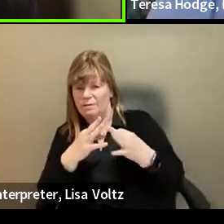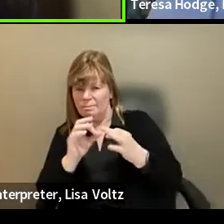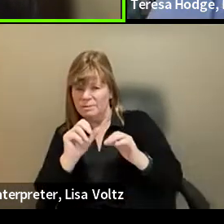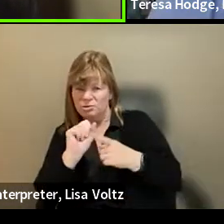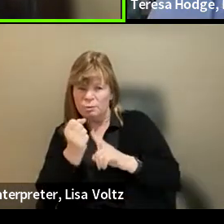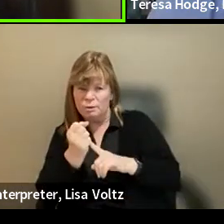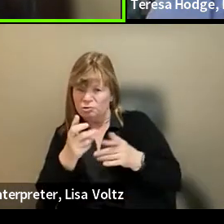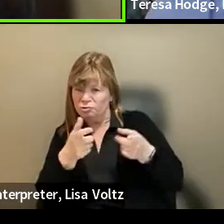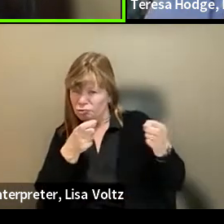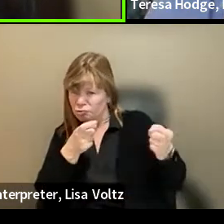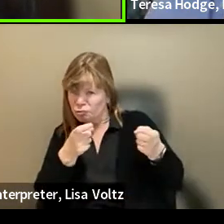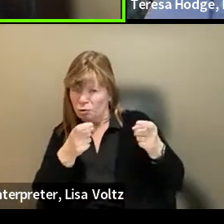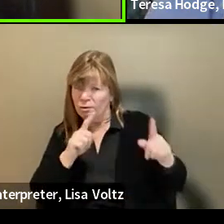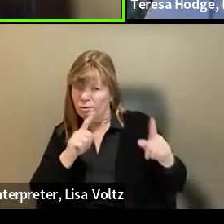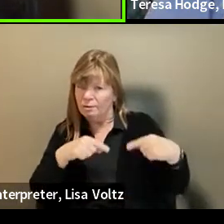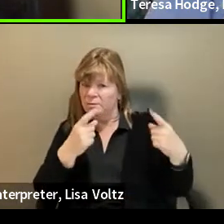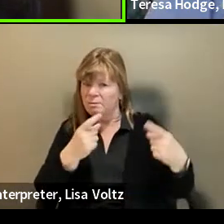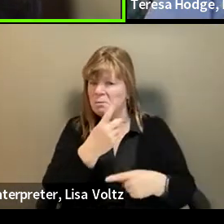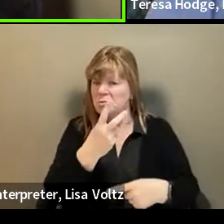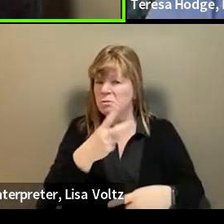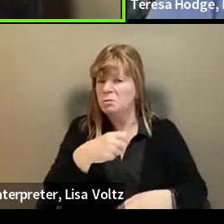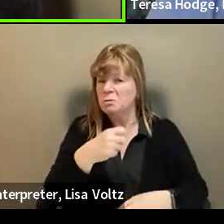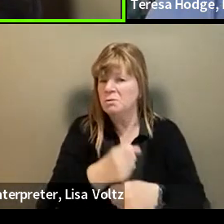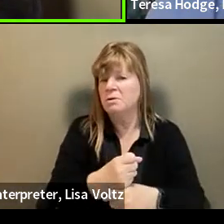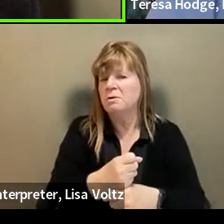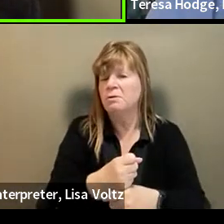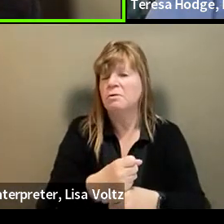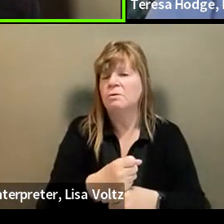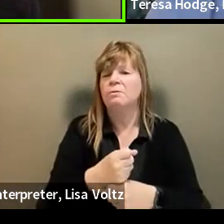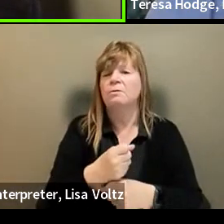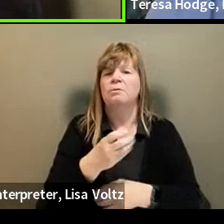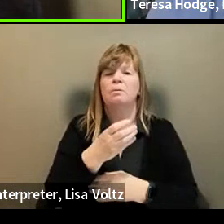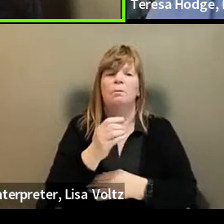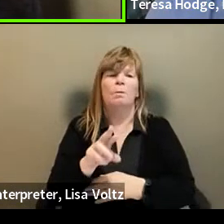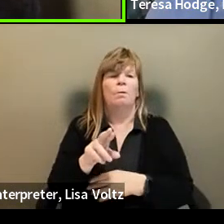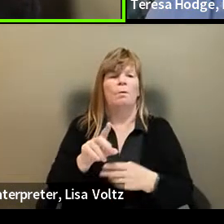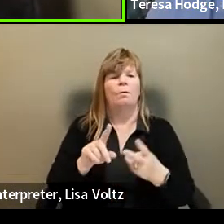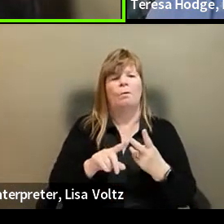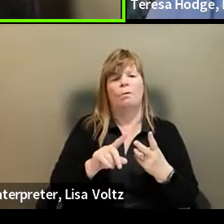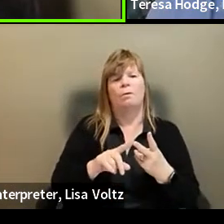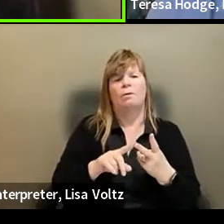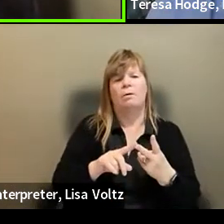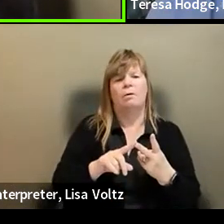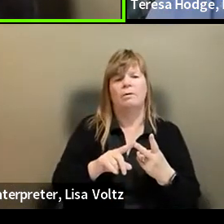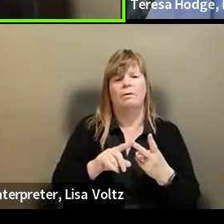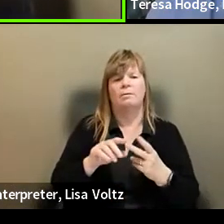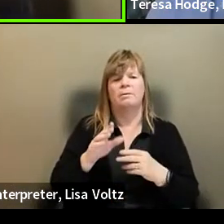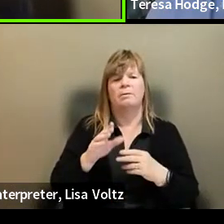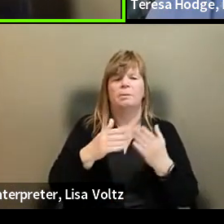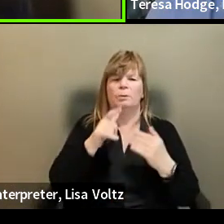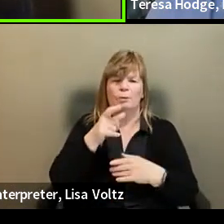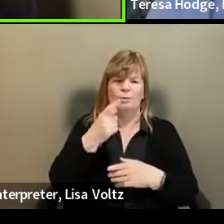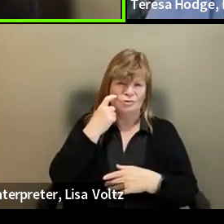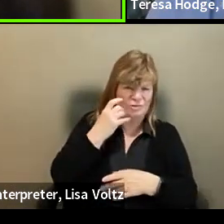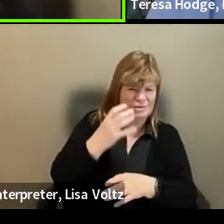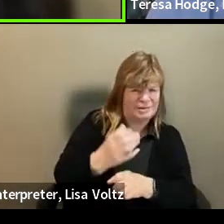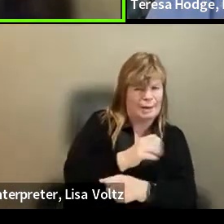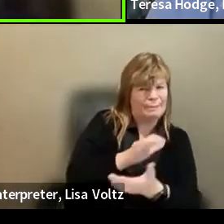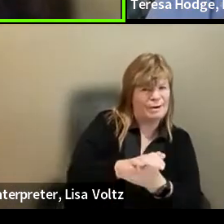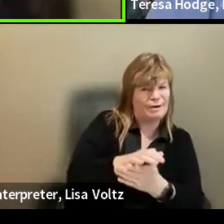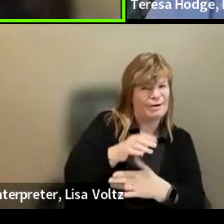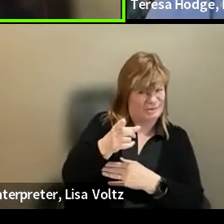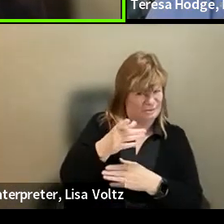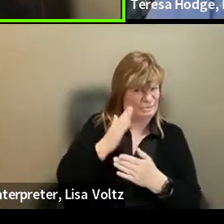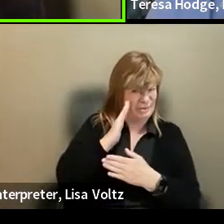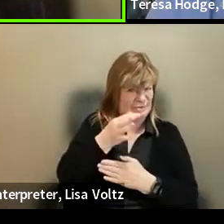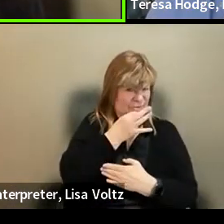control, um, over the last couple of years? Um, you know, or for someone who is newly married, question about, you going to